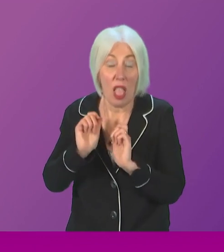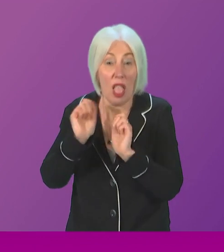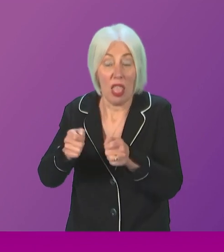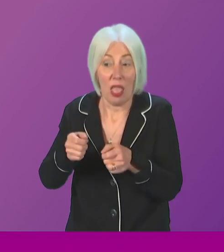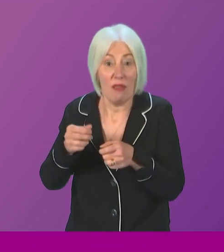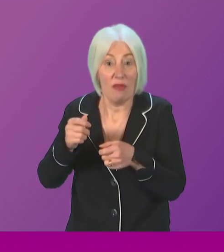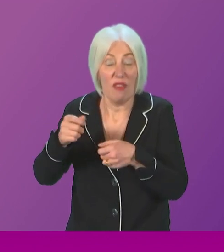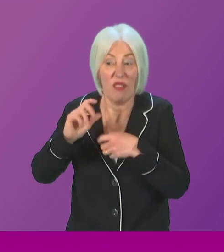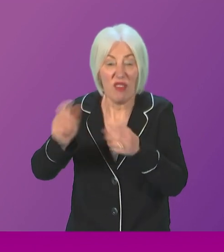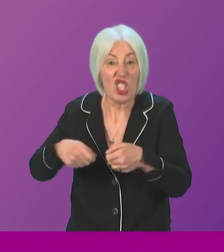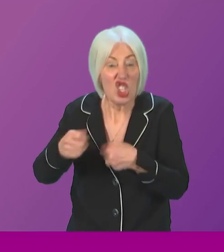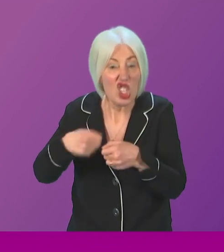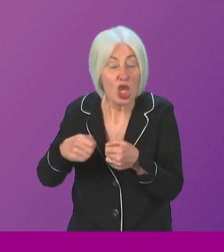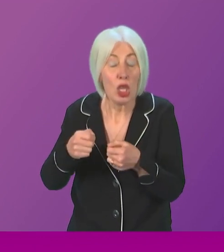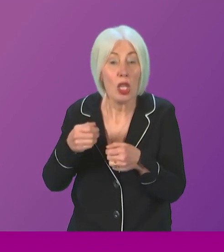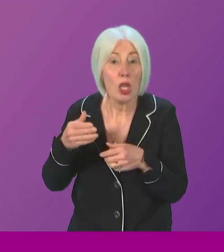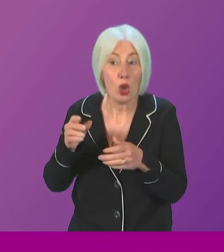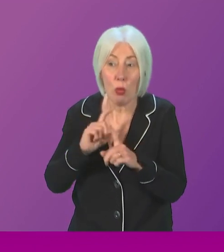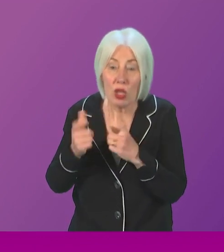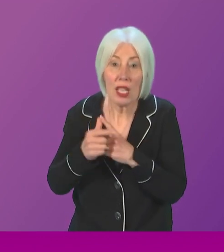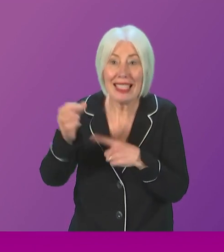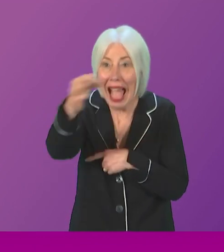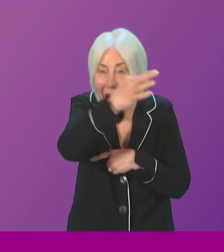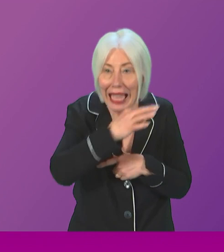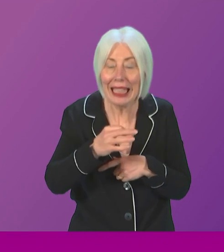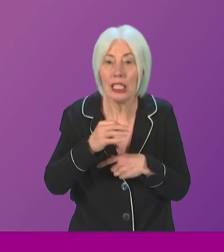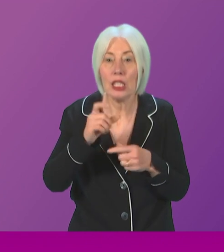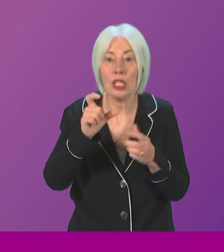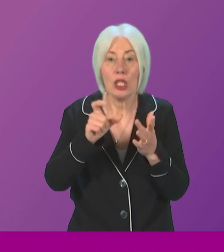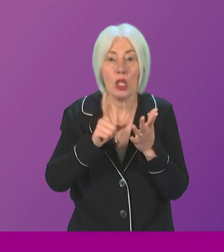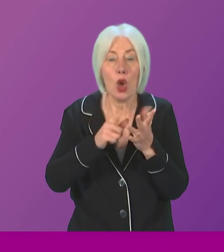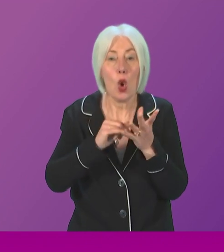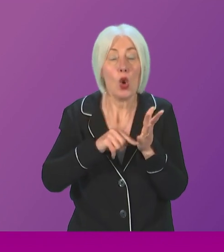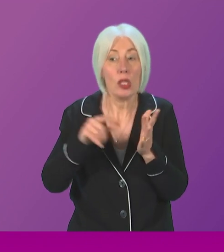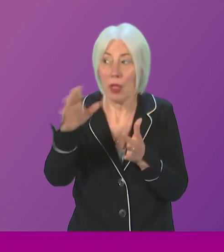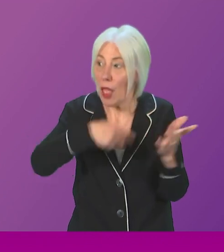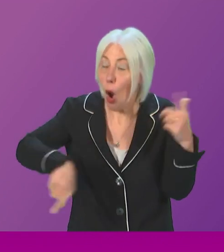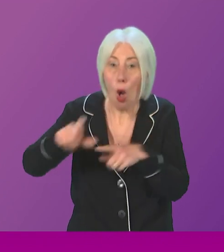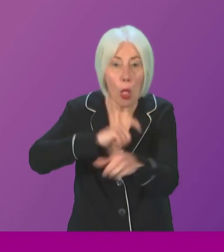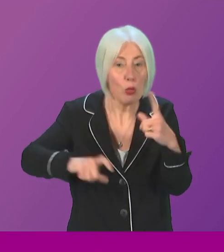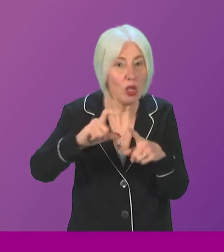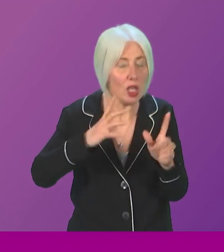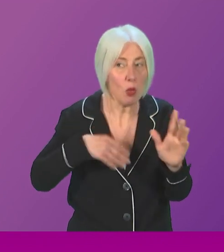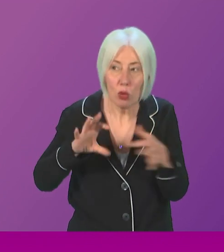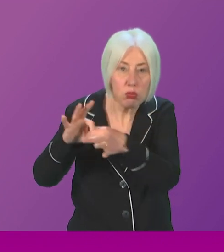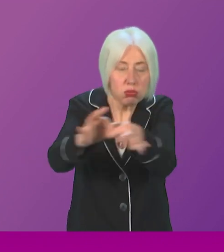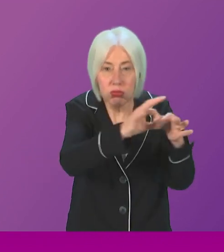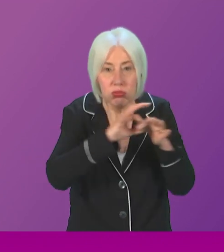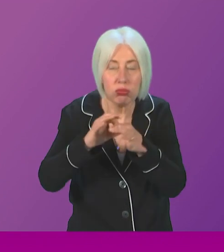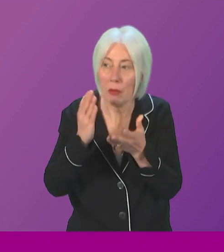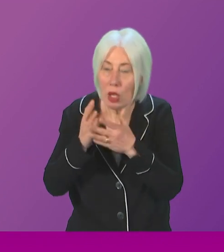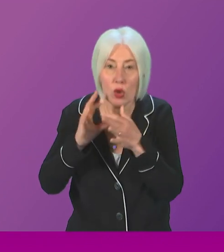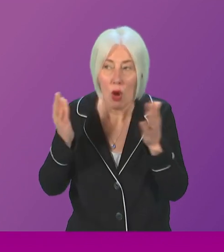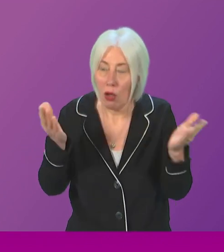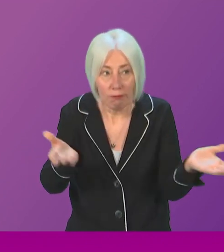communities, our coastal communities have often been at the forefront of that effort around sustainability. So we want to work with them. We want to engage with